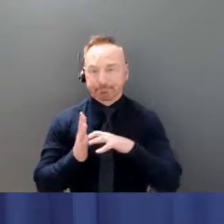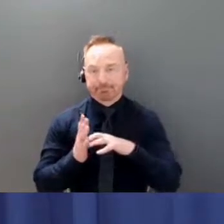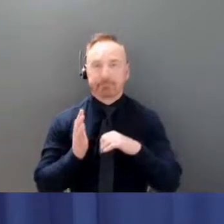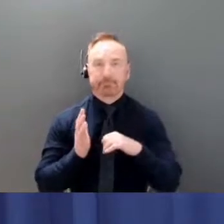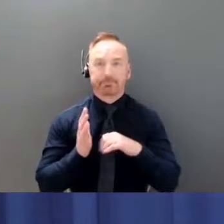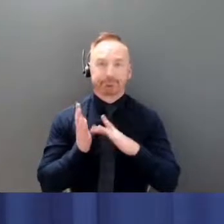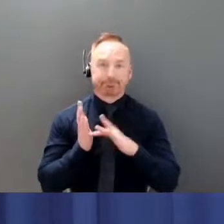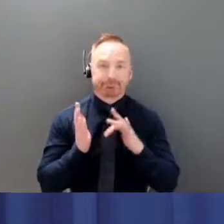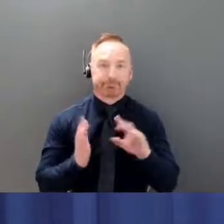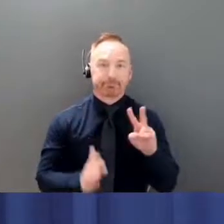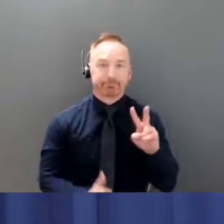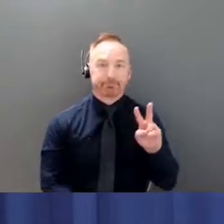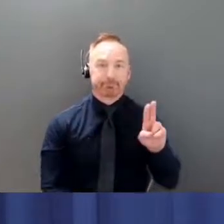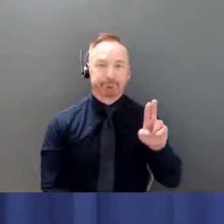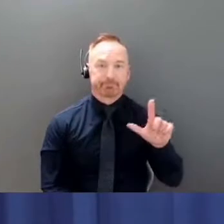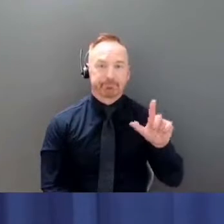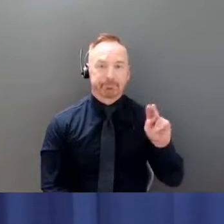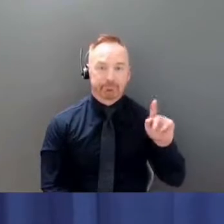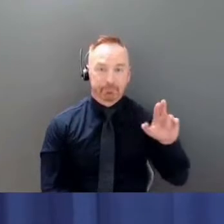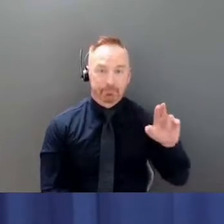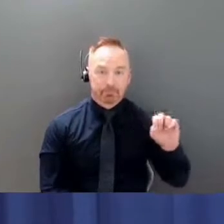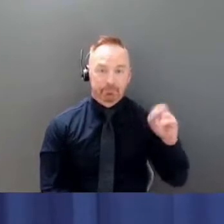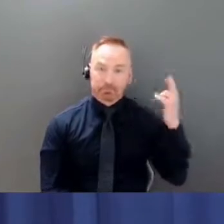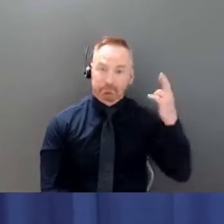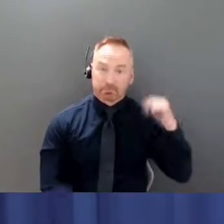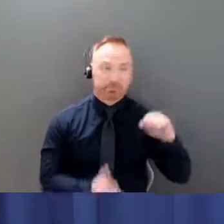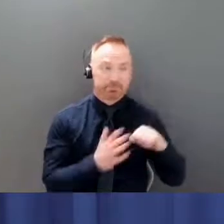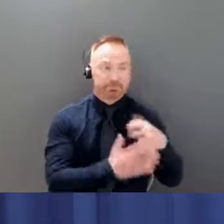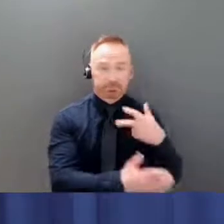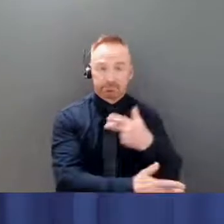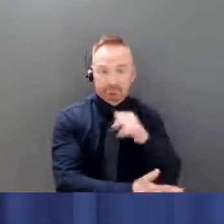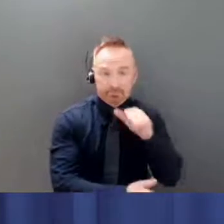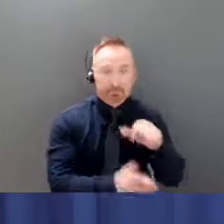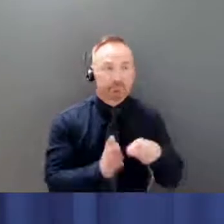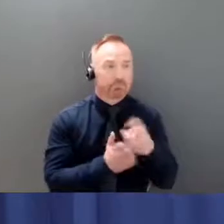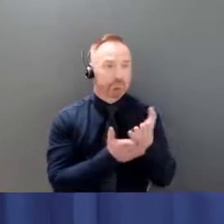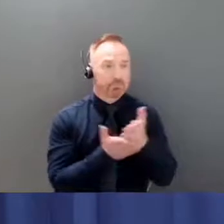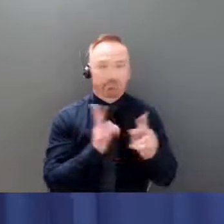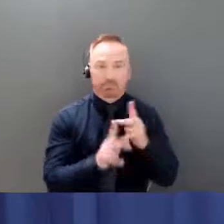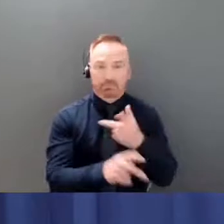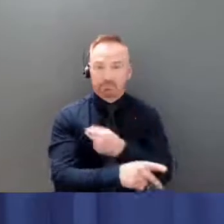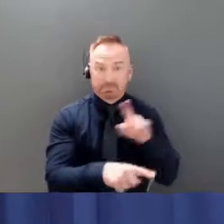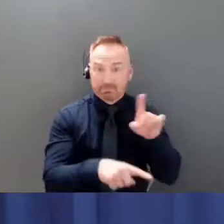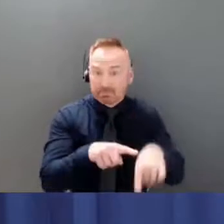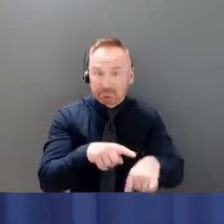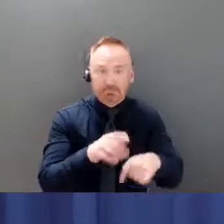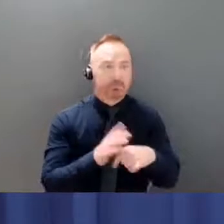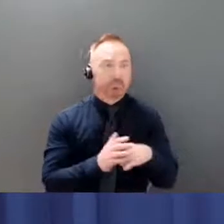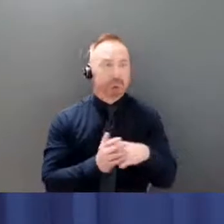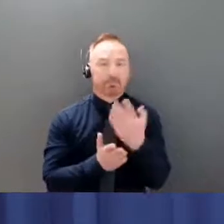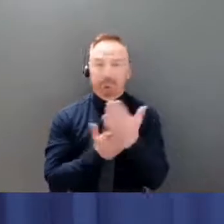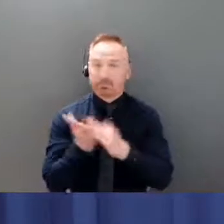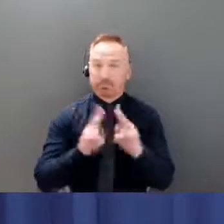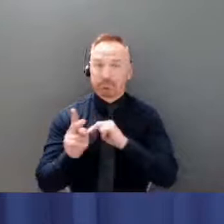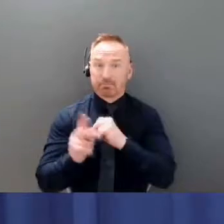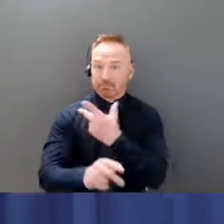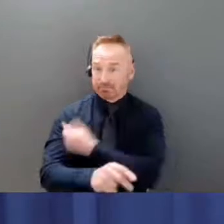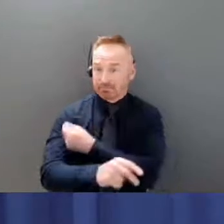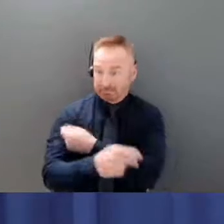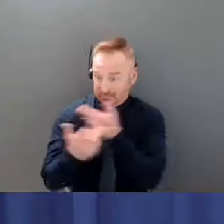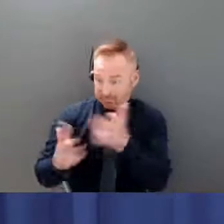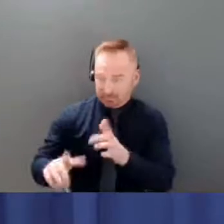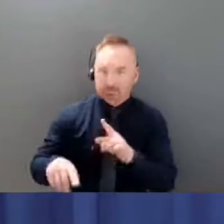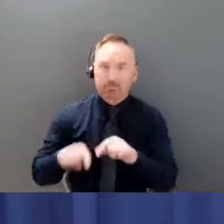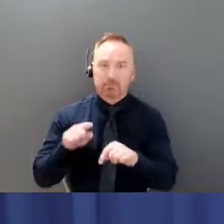or those few who can't be vaccinated or perhaps people who are fully vaccinated but more vulnerable at this time because of